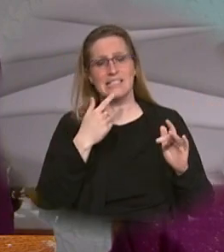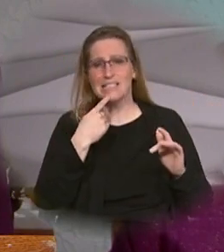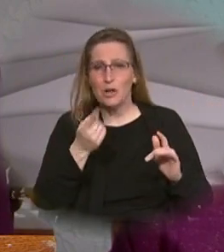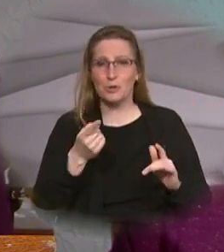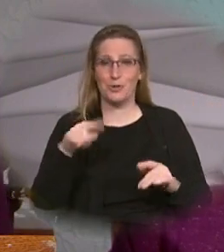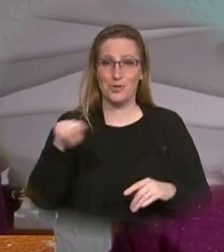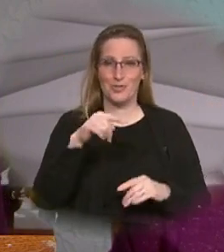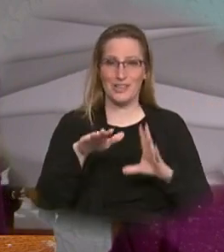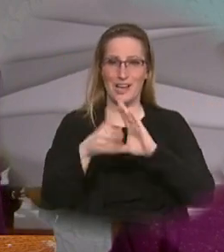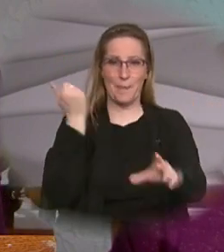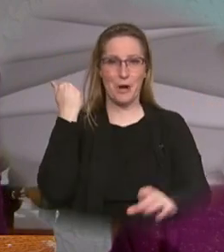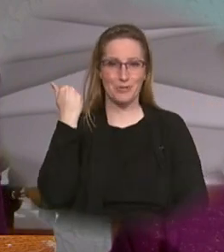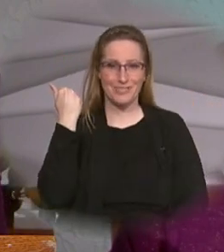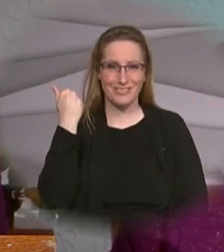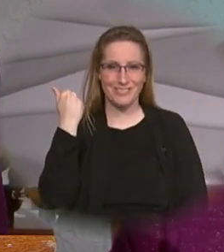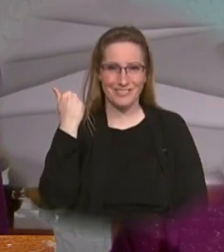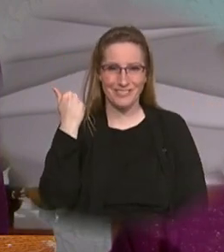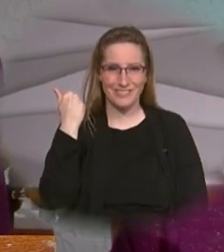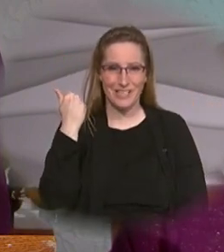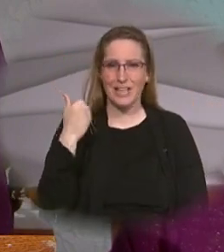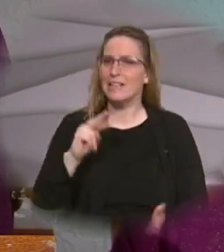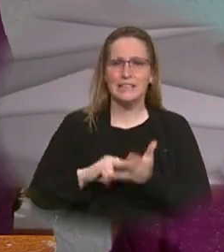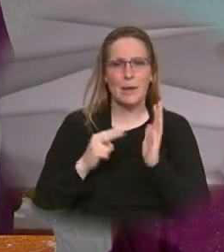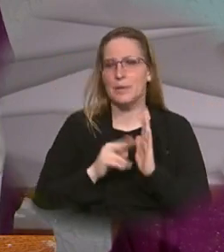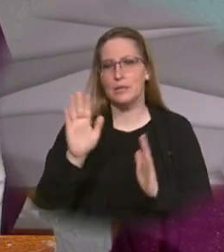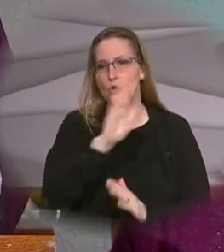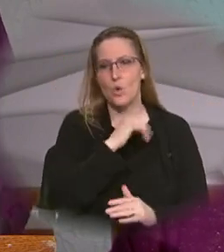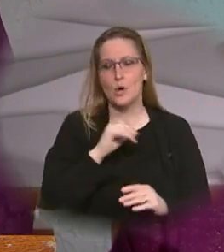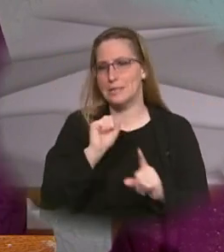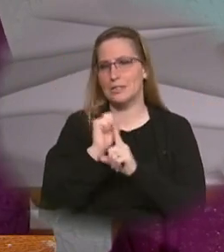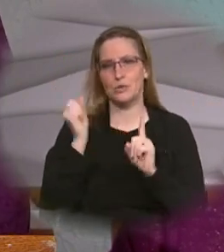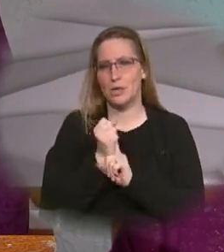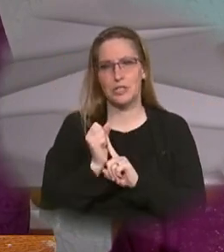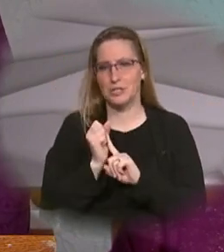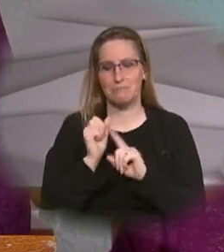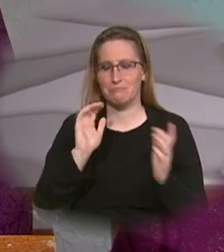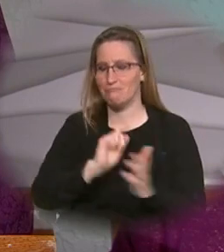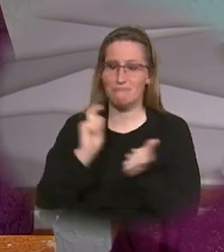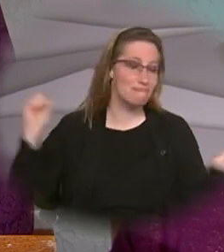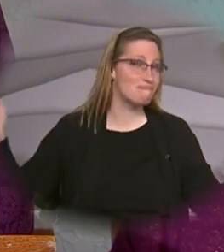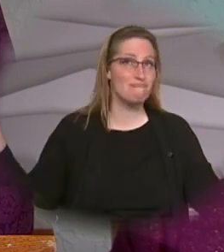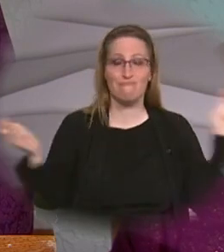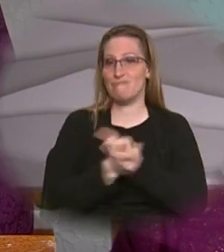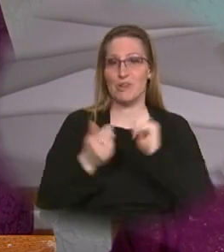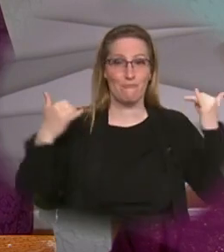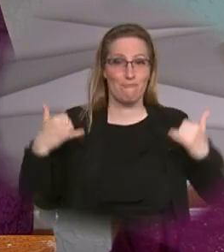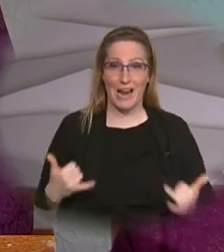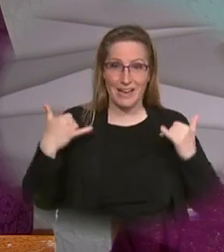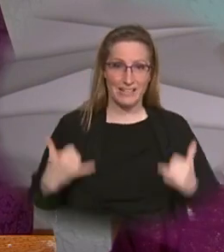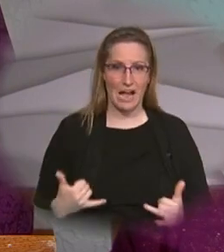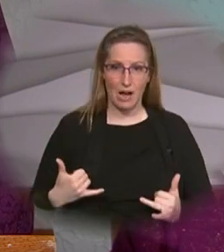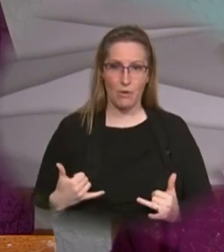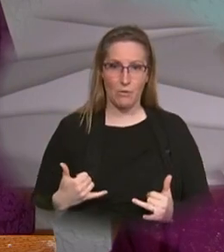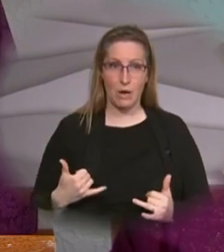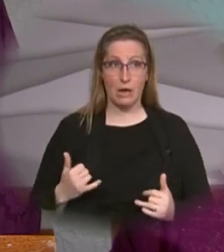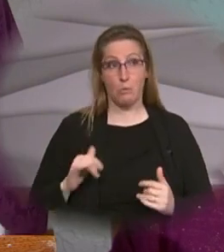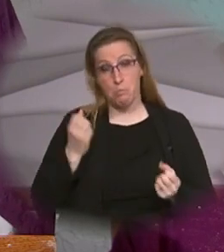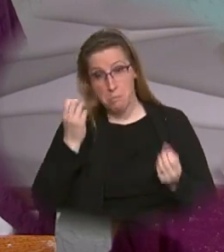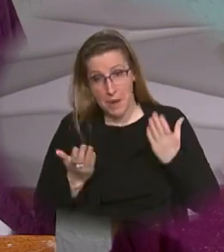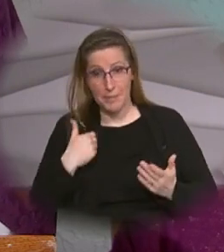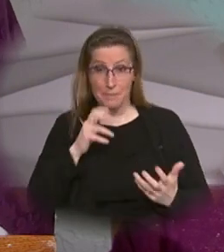out doesn't mean that our situation may suddenly be transformed or changed as we would like it to be